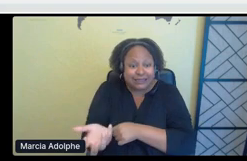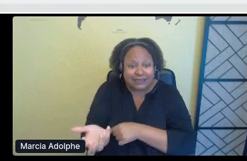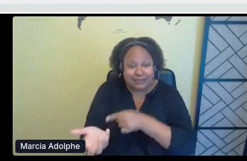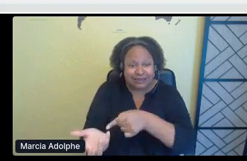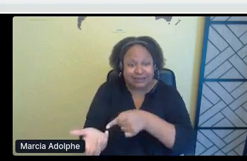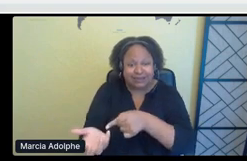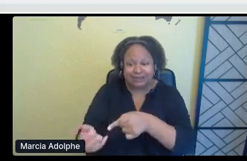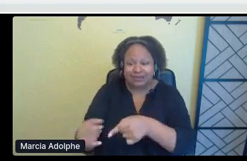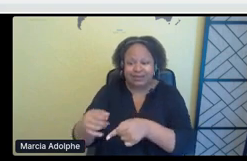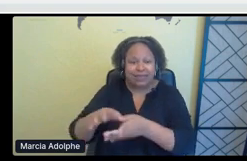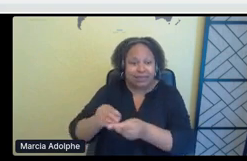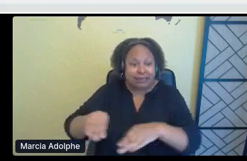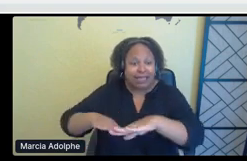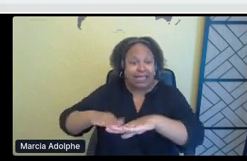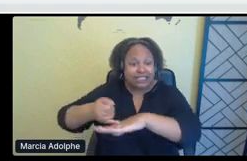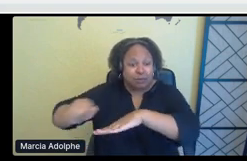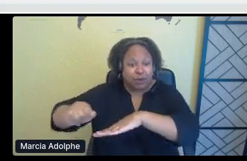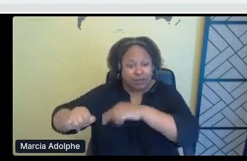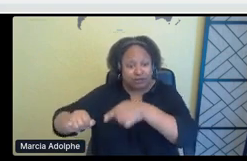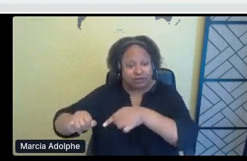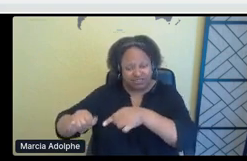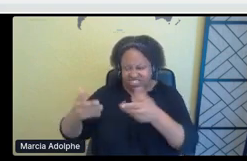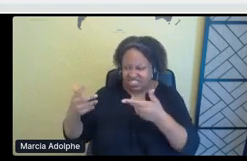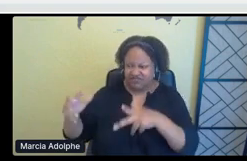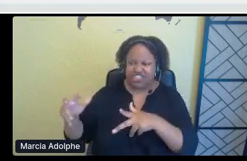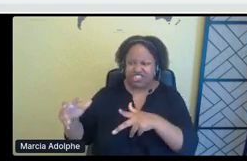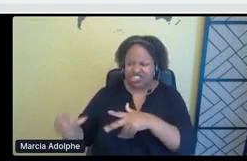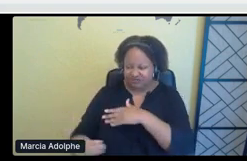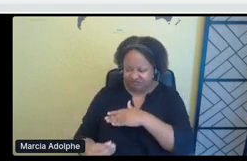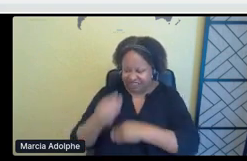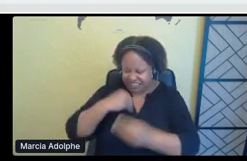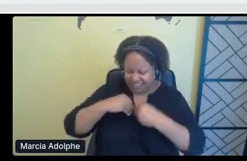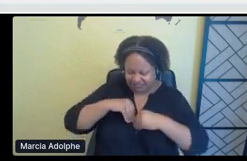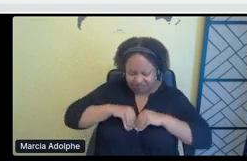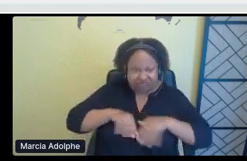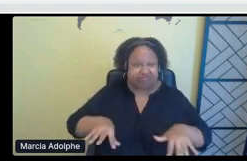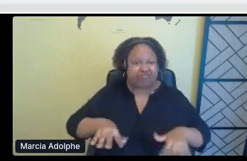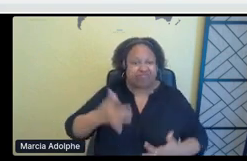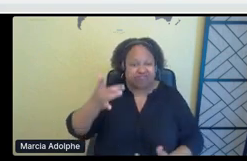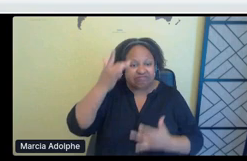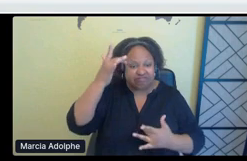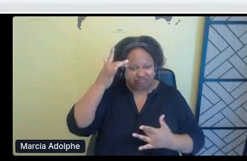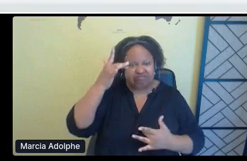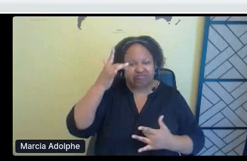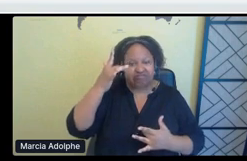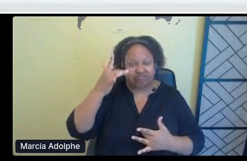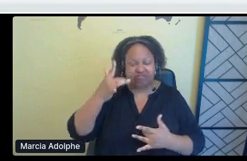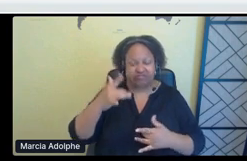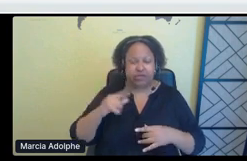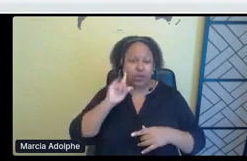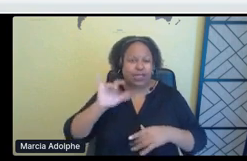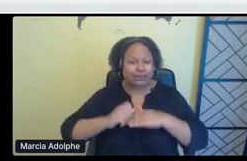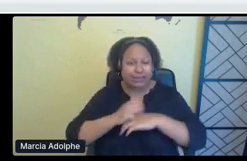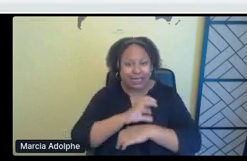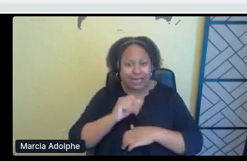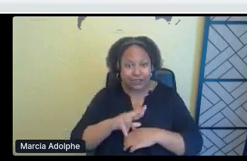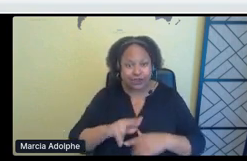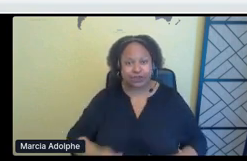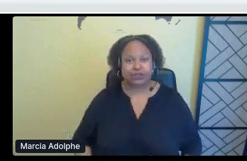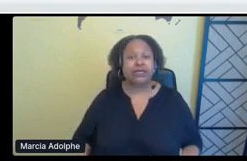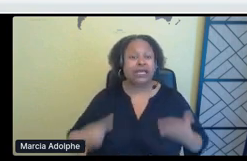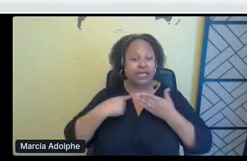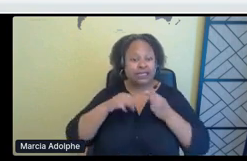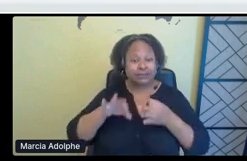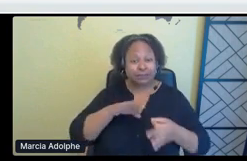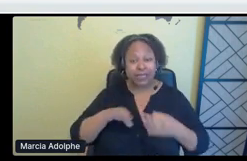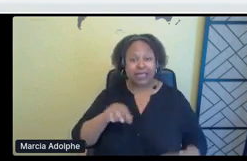like? It's an encroachment of indigenous lands through resource extraction and exploitation. Neocolonialism, like involving, involving the use